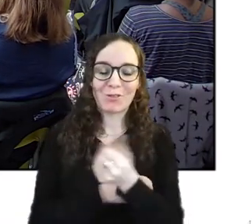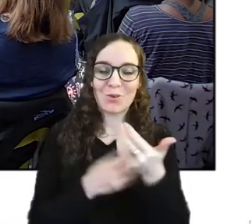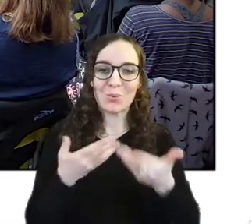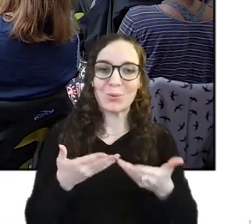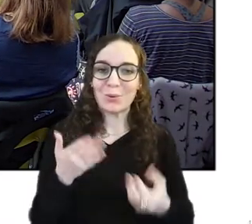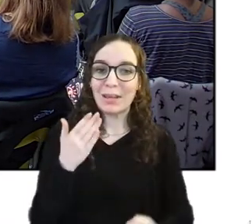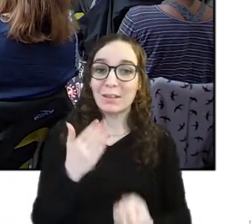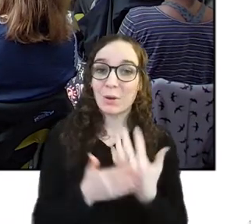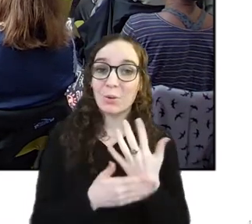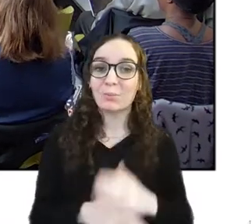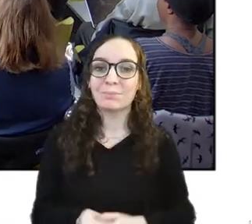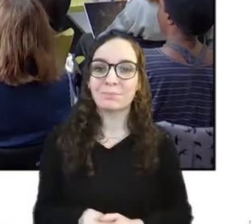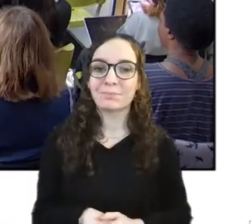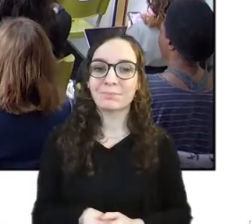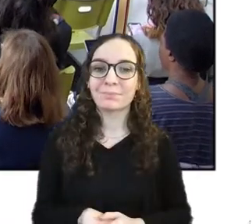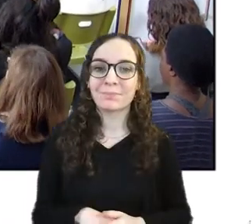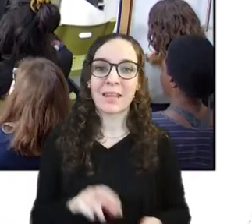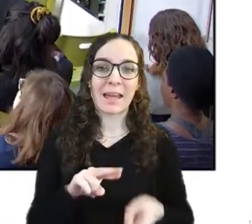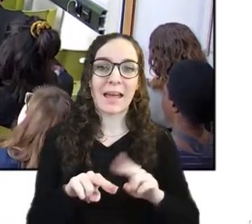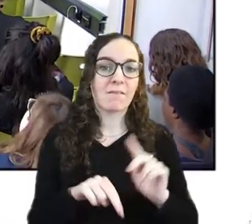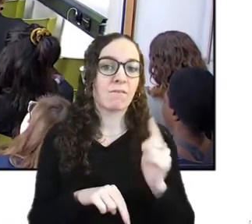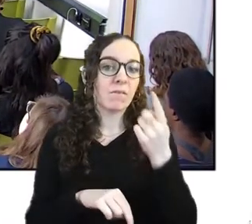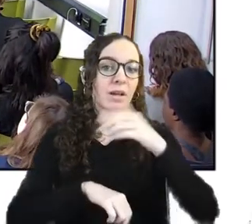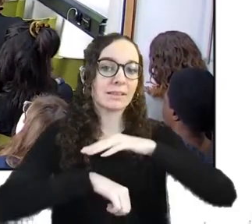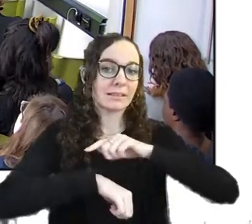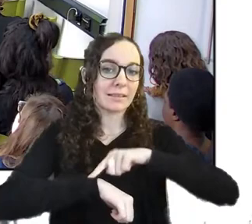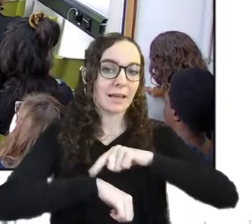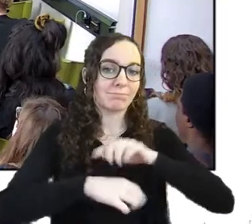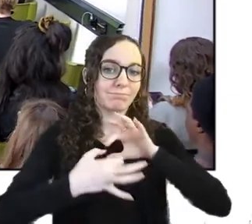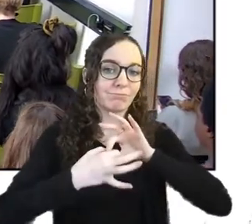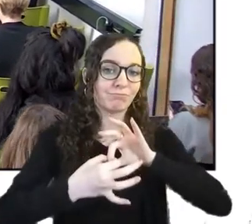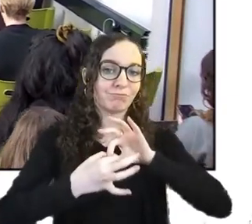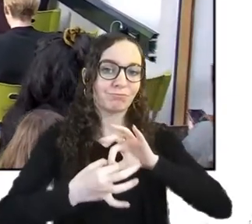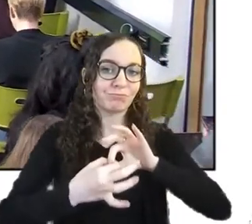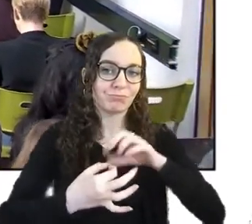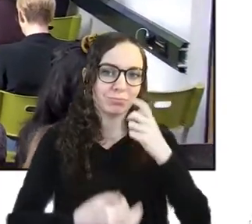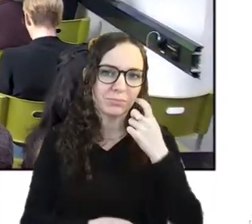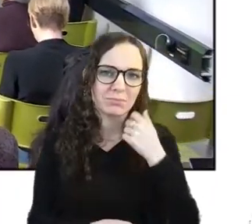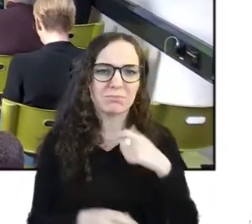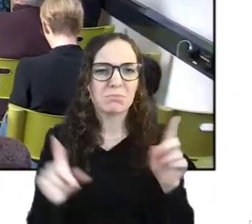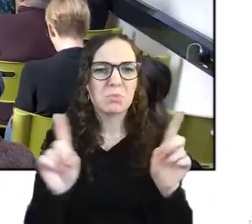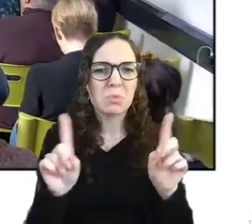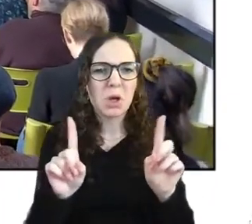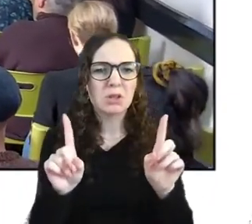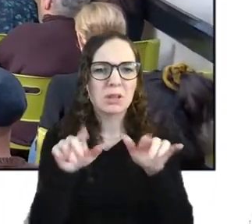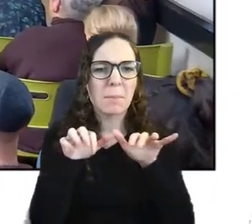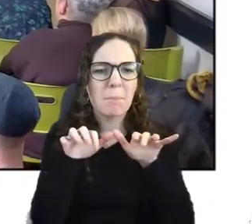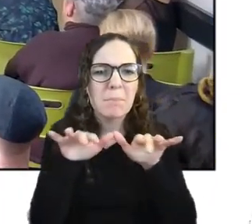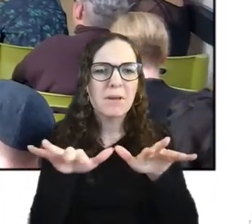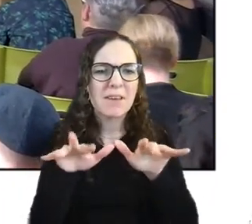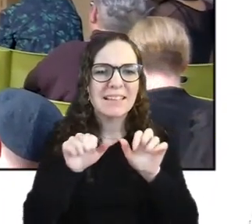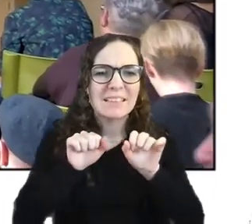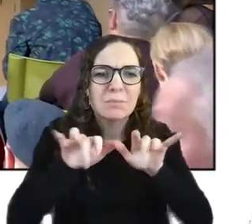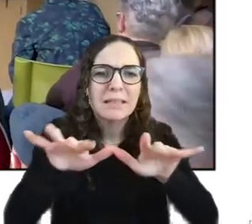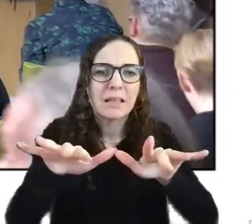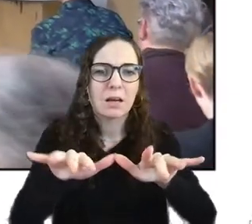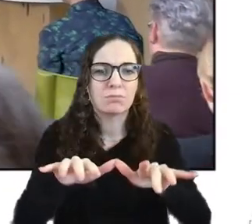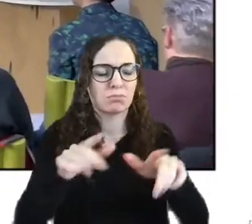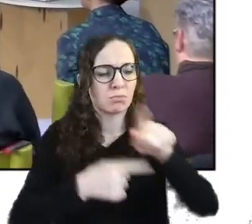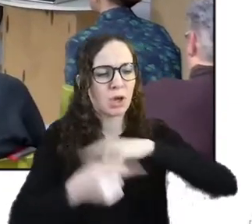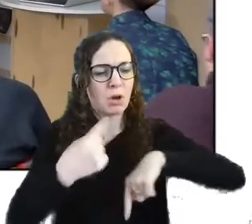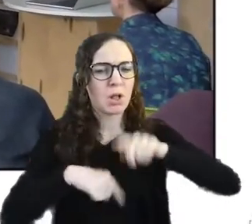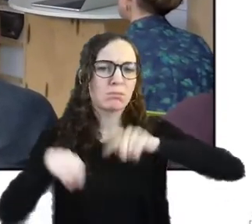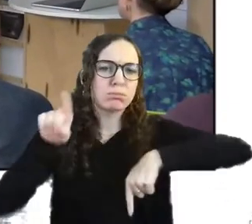first time you're engaging with us, this bit is for you. What is the Pervasive Media Studio? We're a diverse and collaborative community exploring